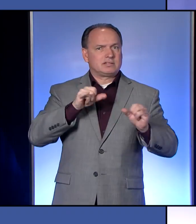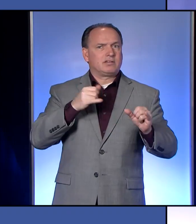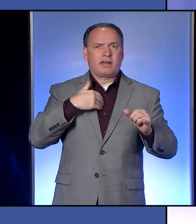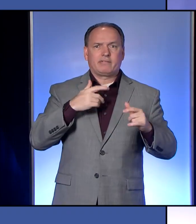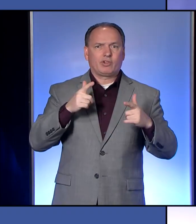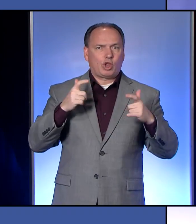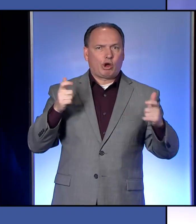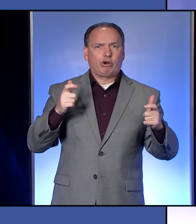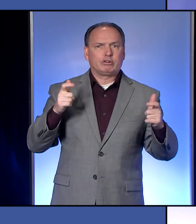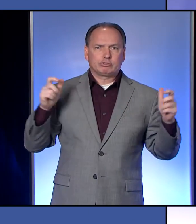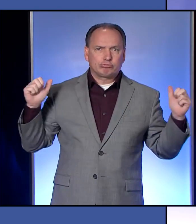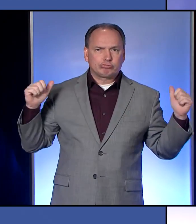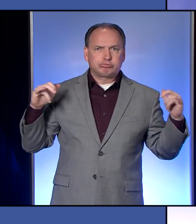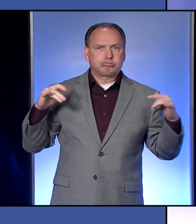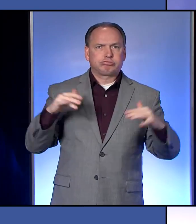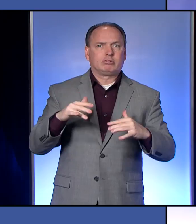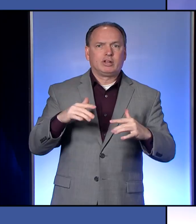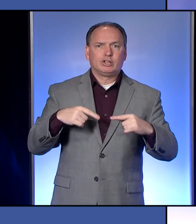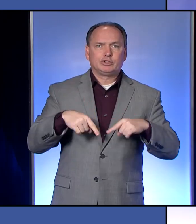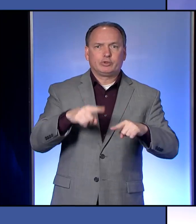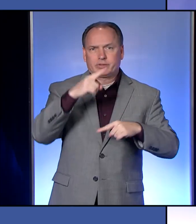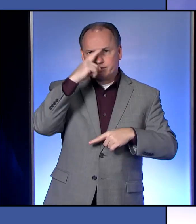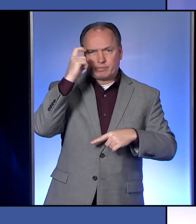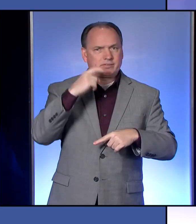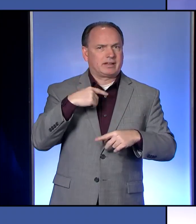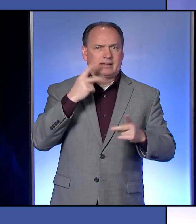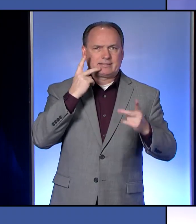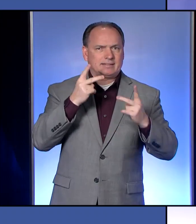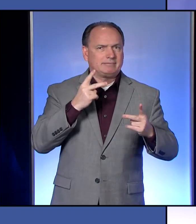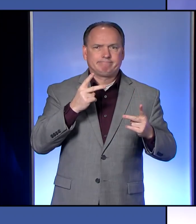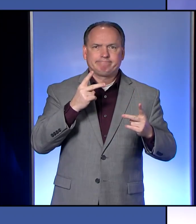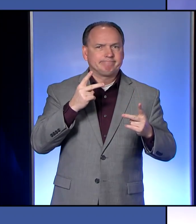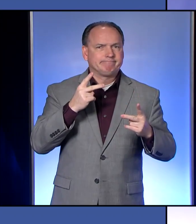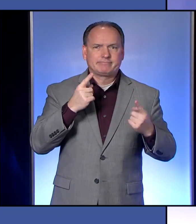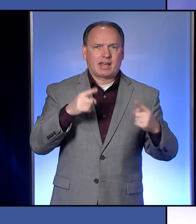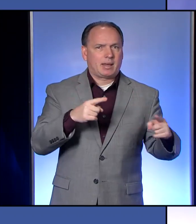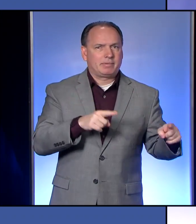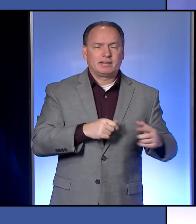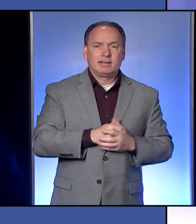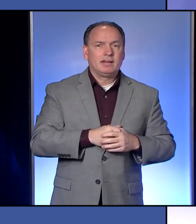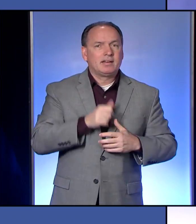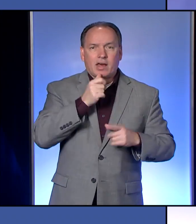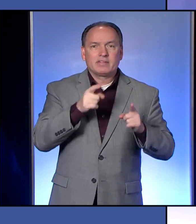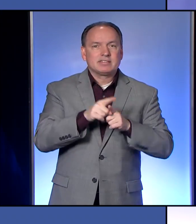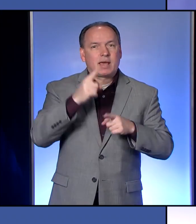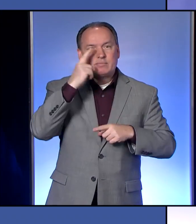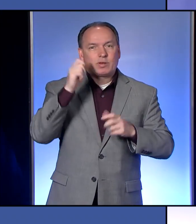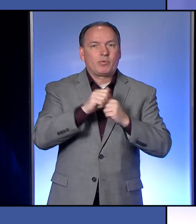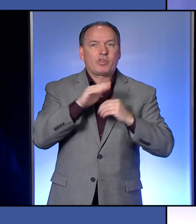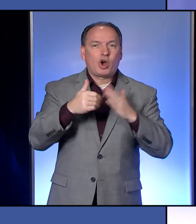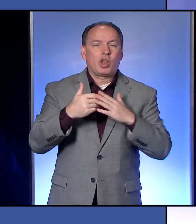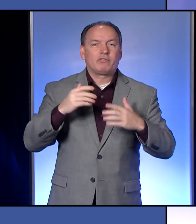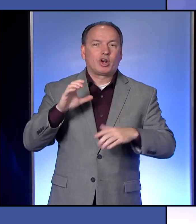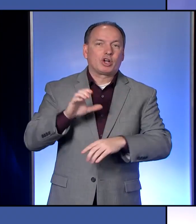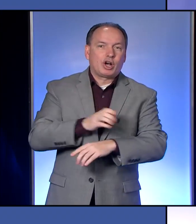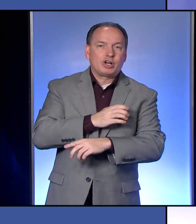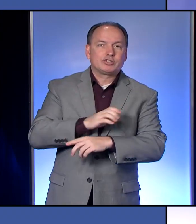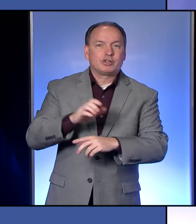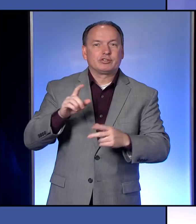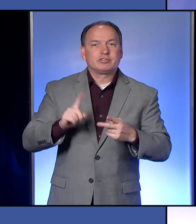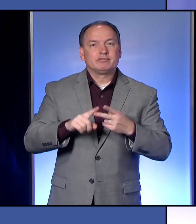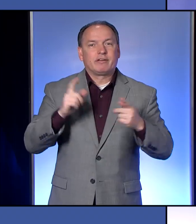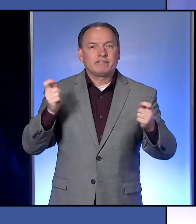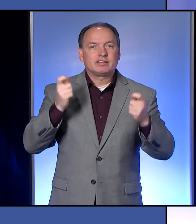this summer. I don't foresee that happening. You know, we're not going to, it's not going to be the same summer with all of our concerts and all of our